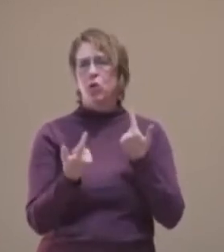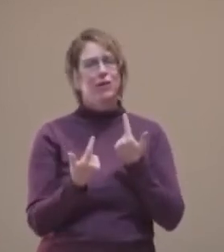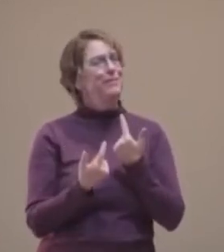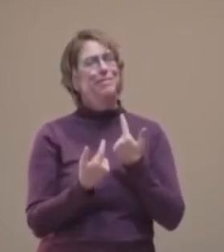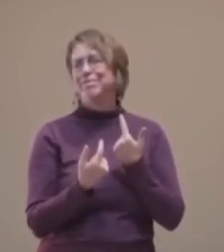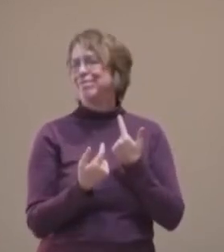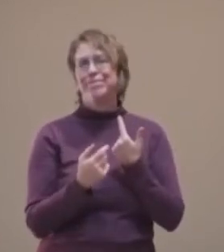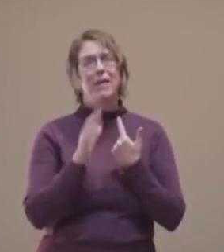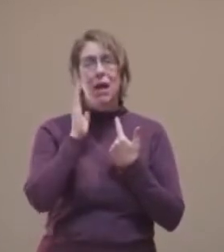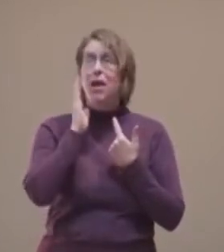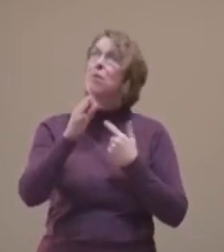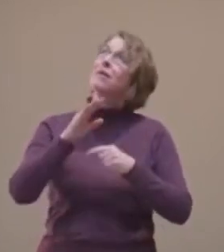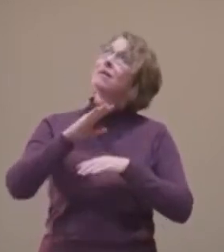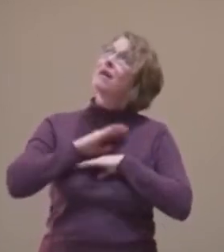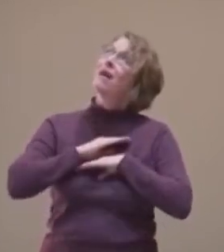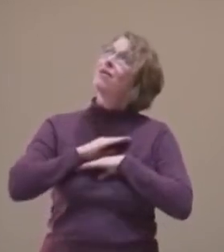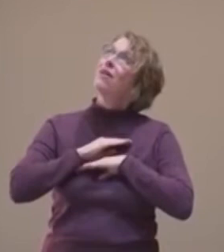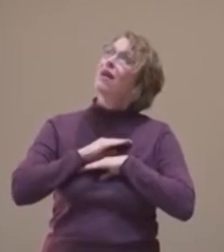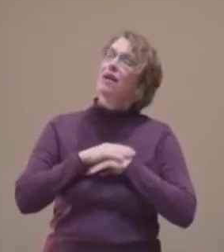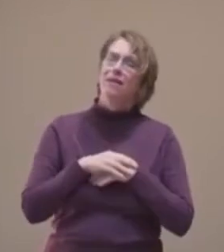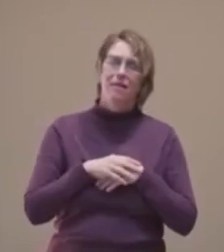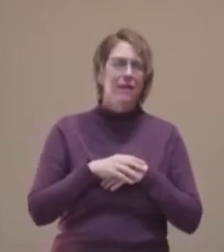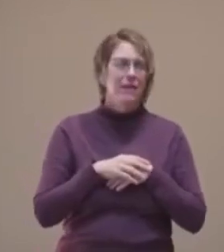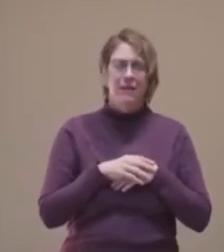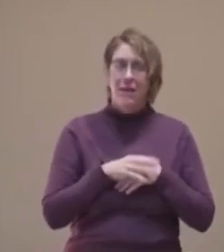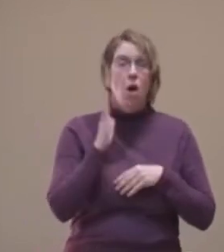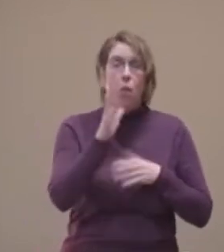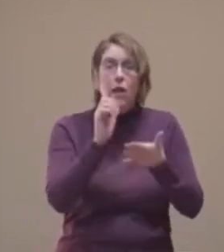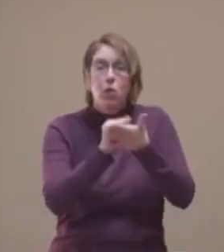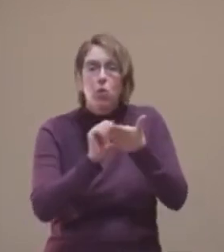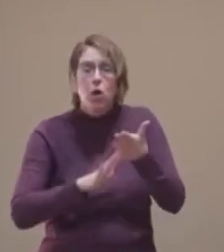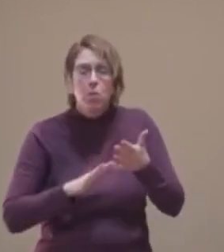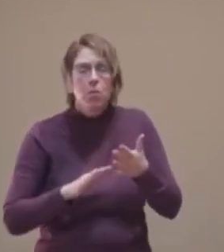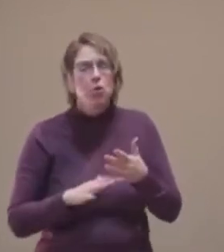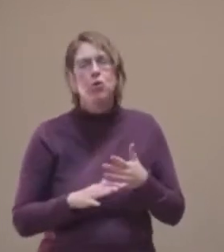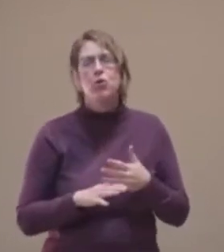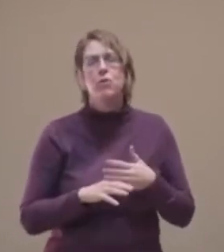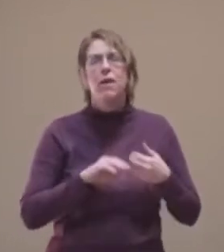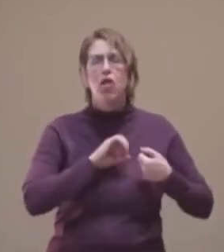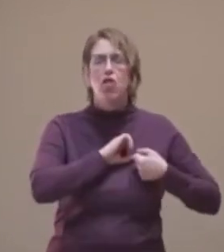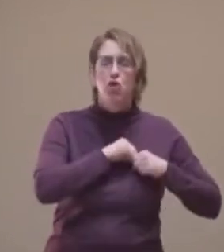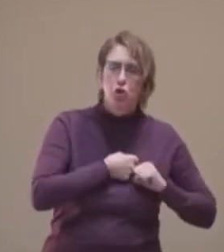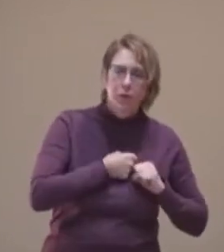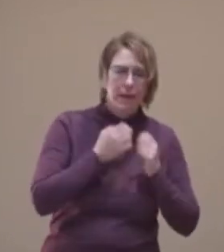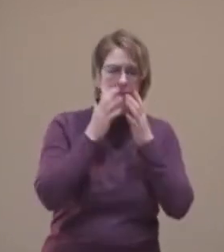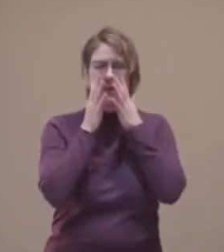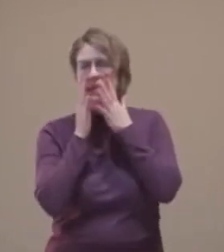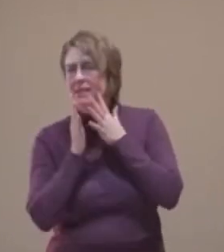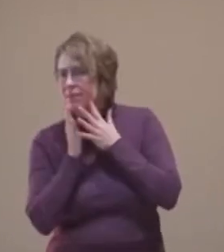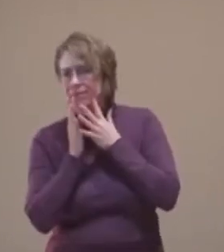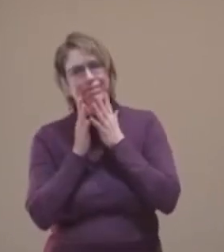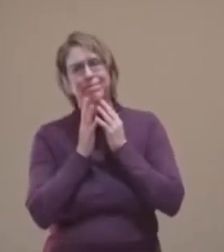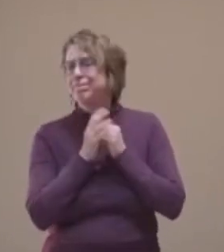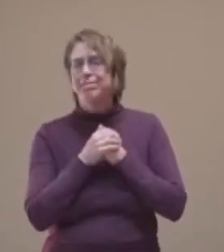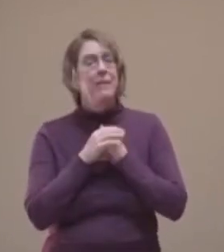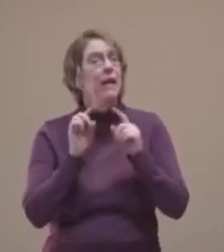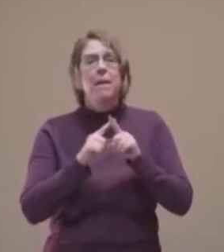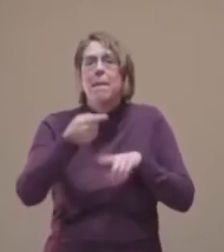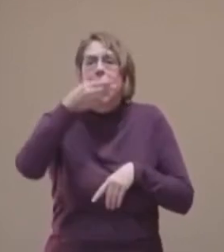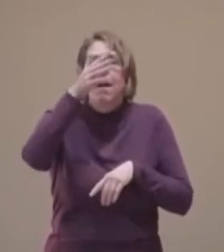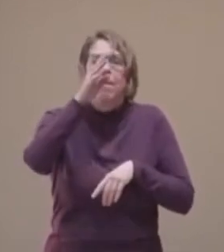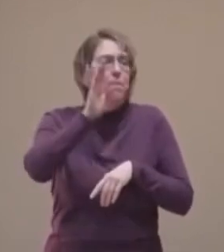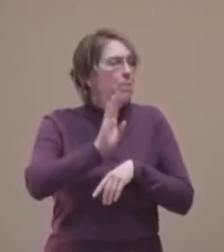Of course, this does not magically take away the grief and despair that we may be experiencing, but God